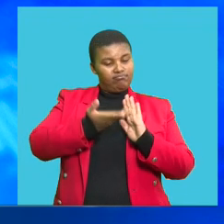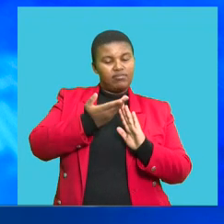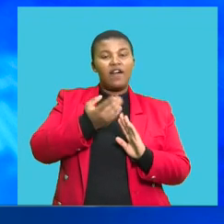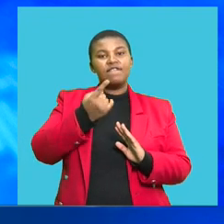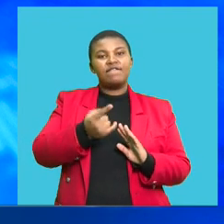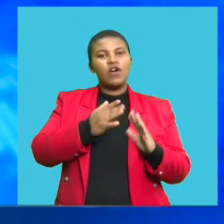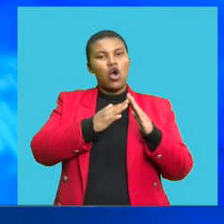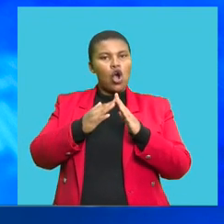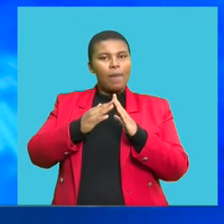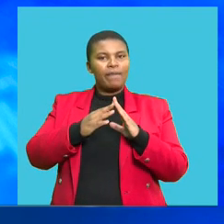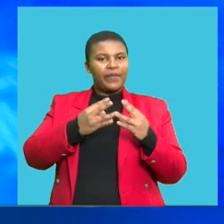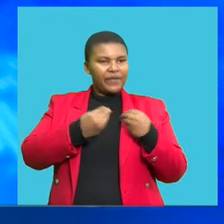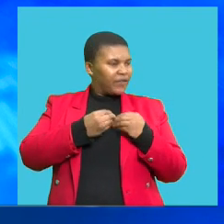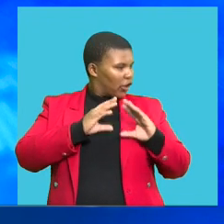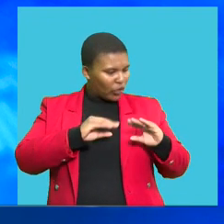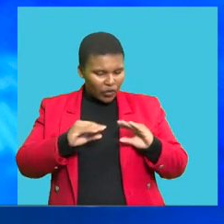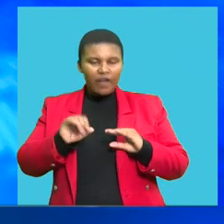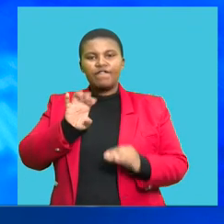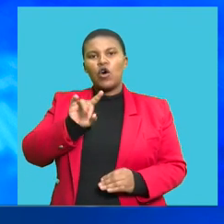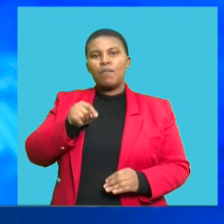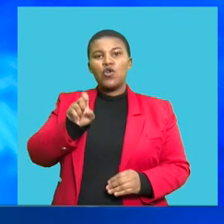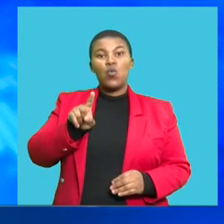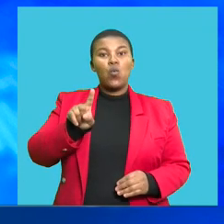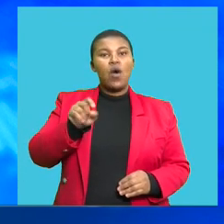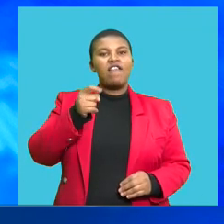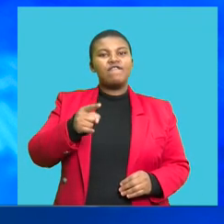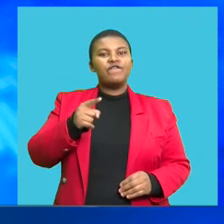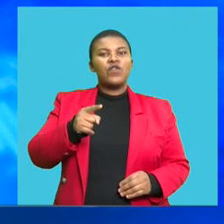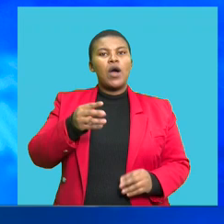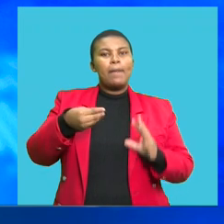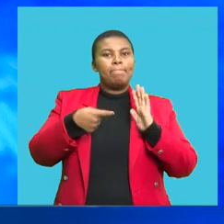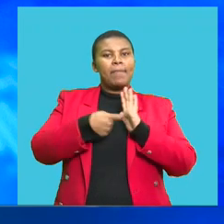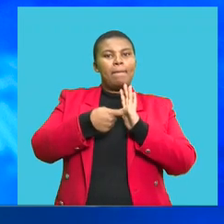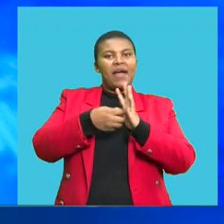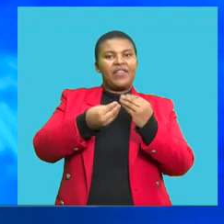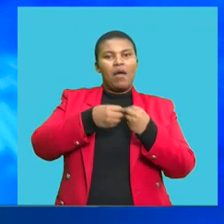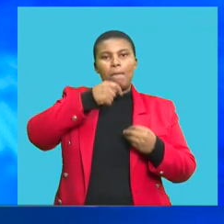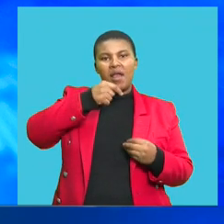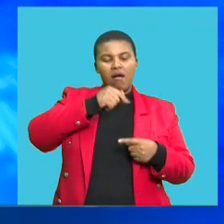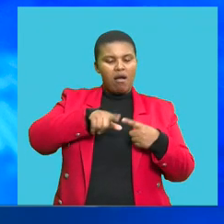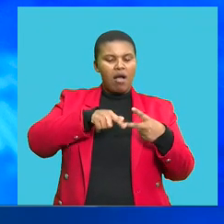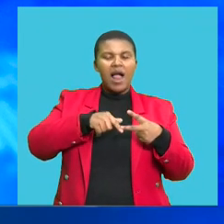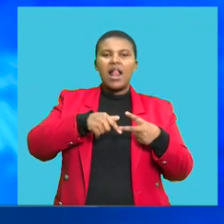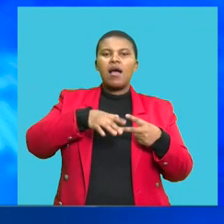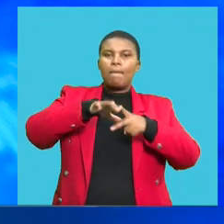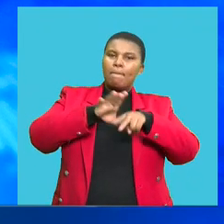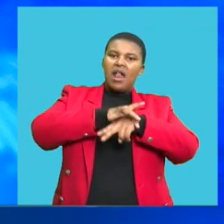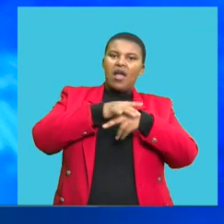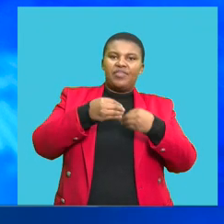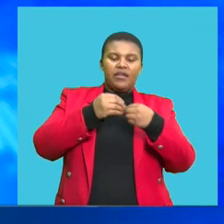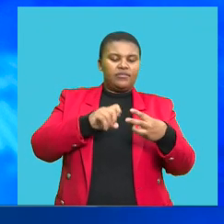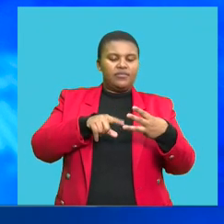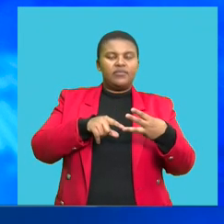household furniture and a 4.1% increase in pharmaceuticals, medical goods, cosmetics and toiletries.